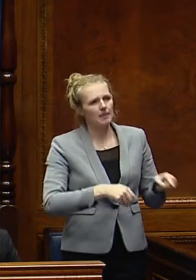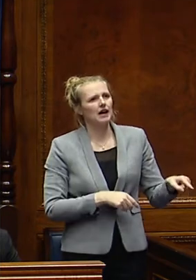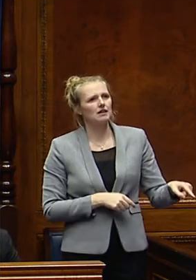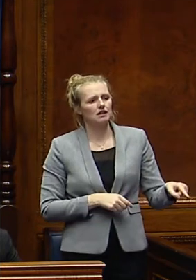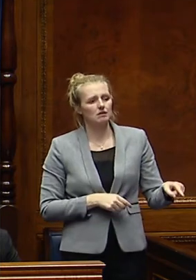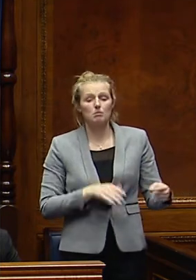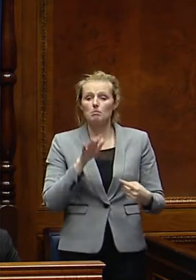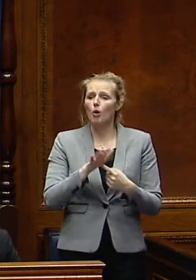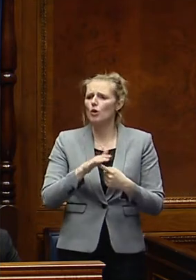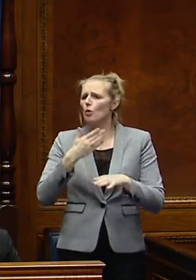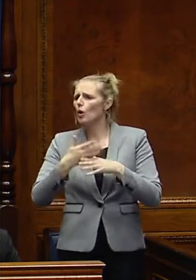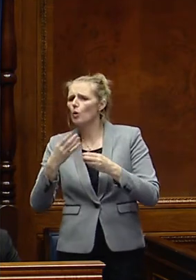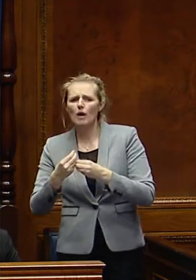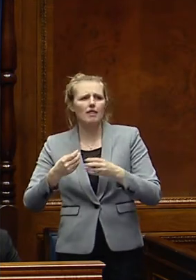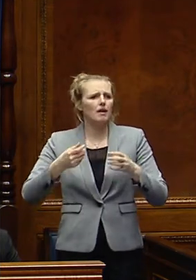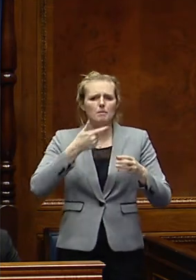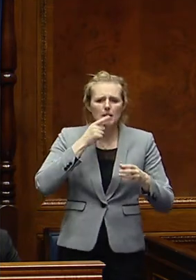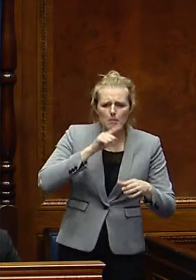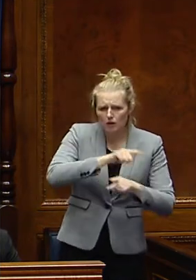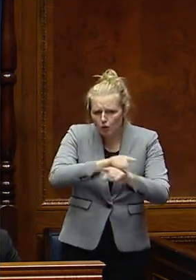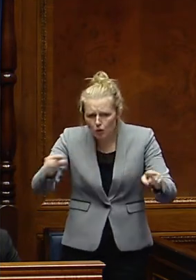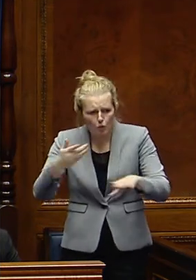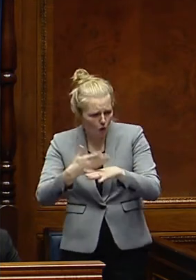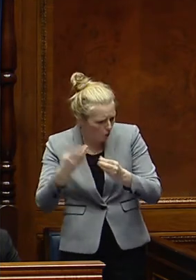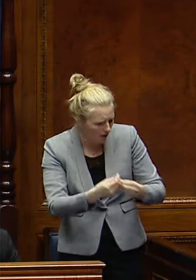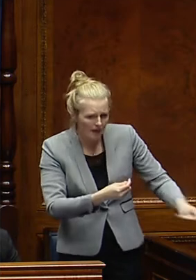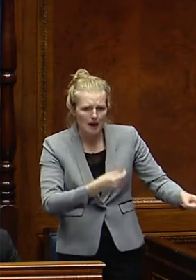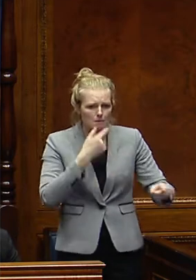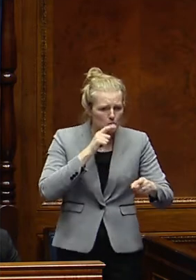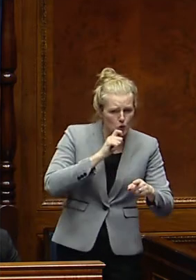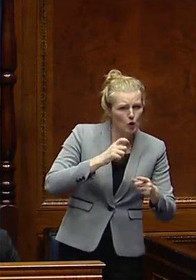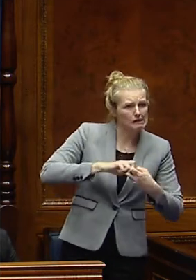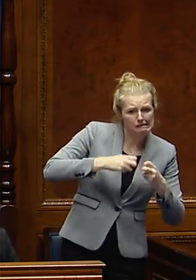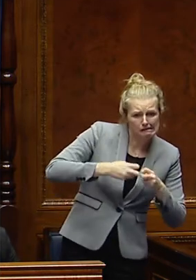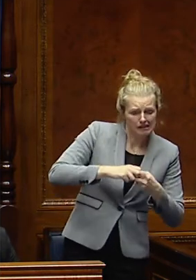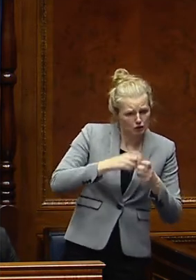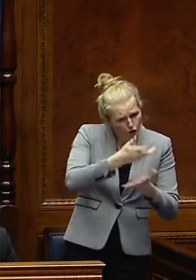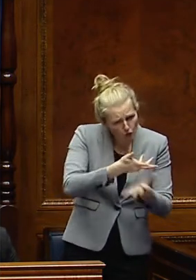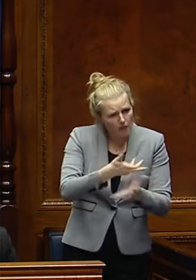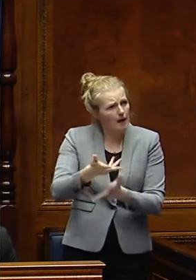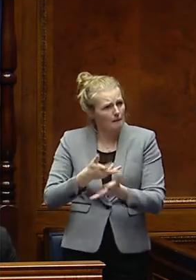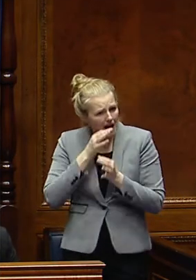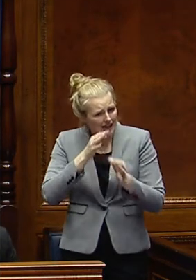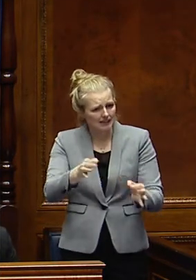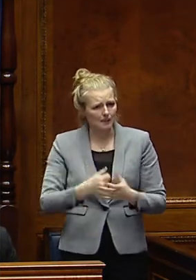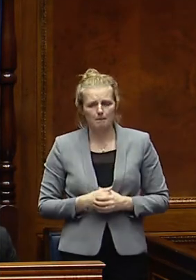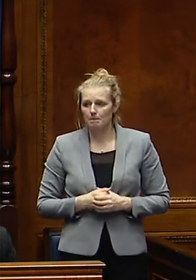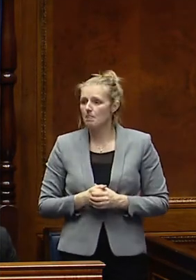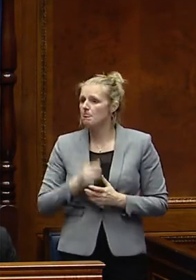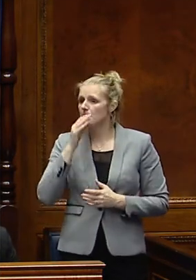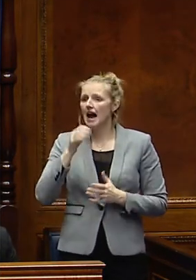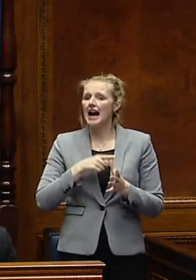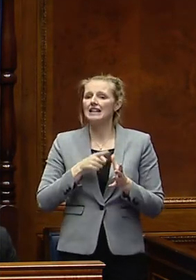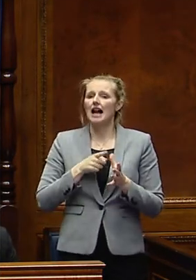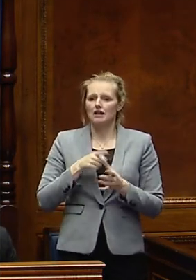the sector on the ground that are working with those people and talking to people who have been directly impacted. I call Andy Allen.